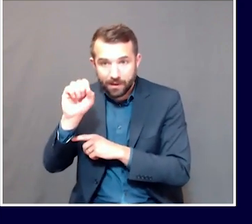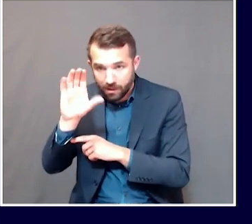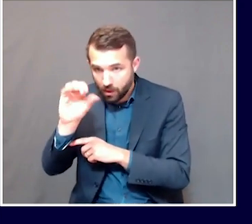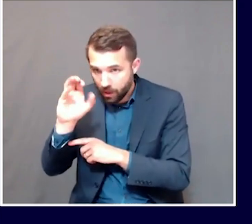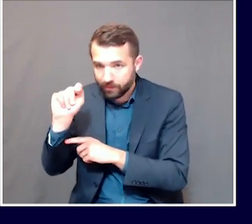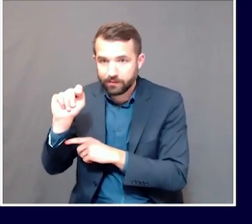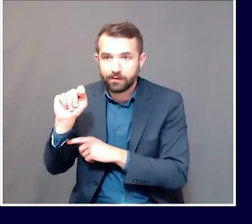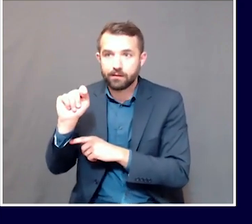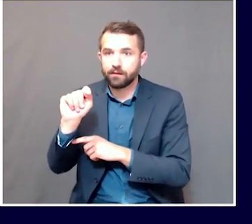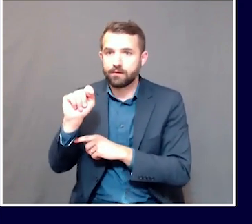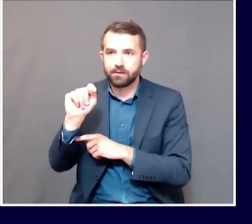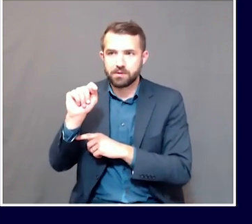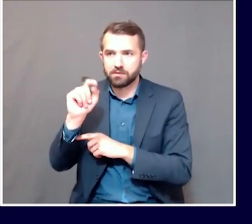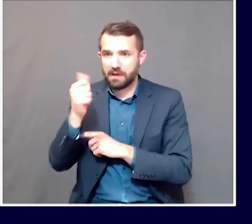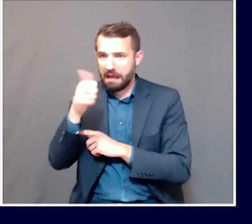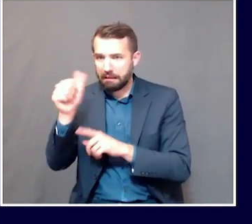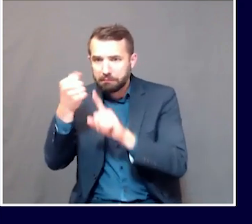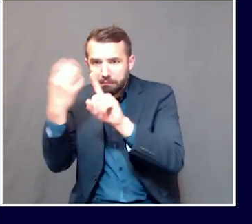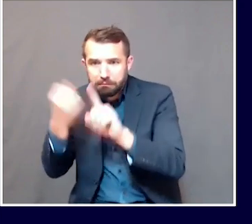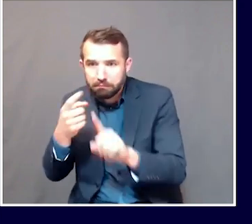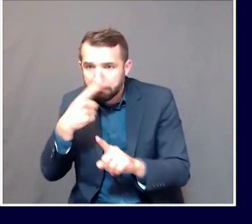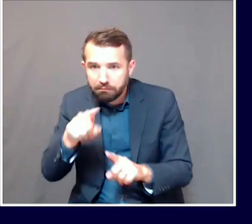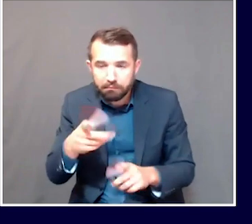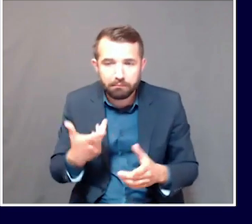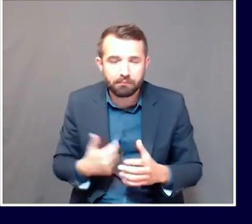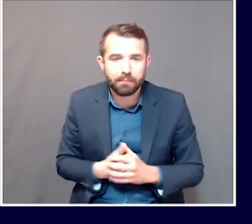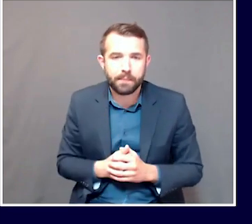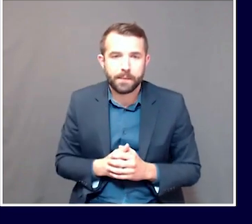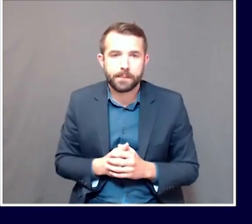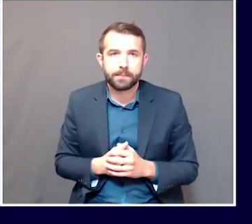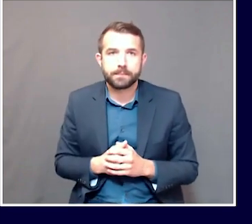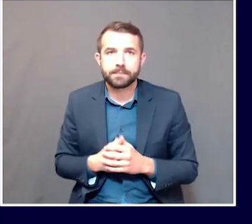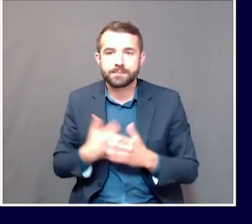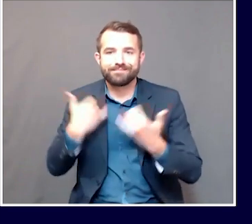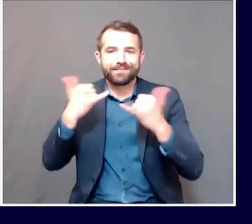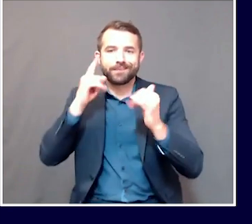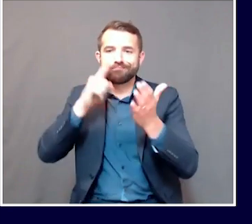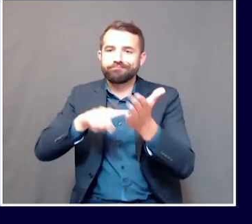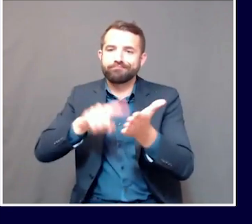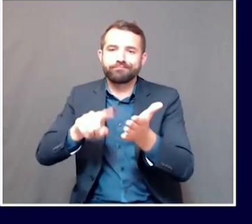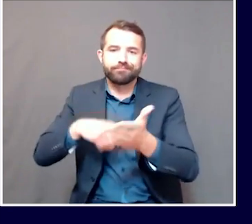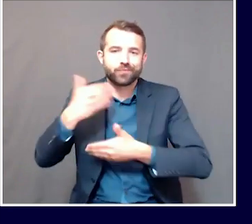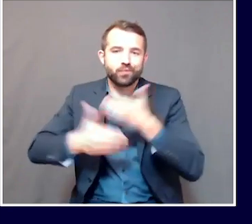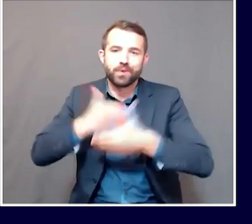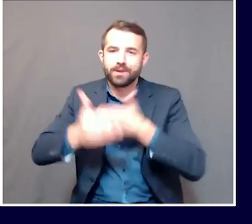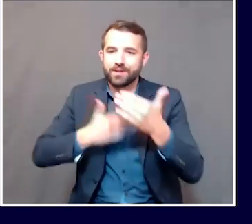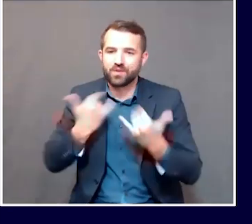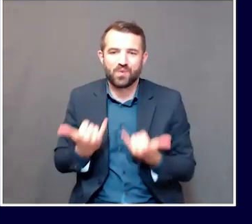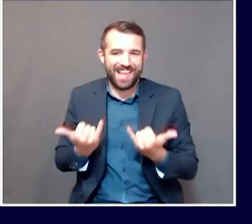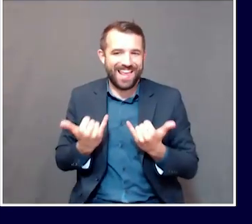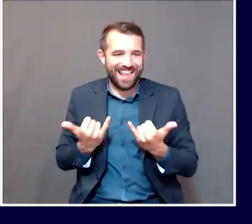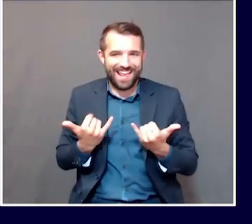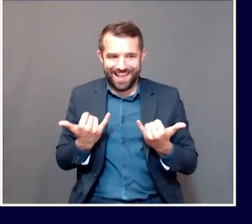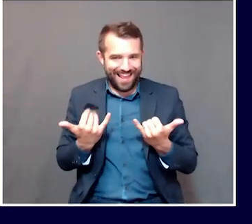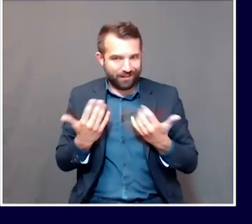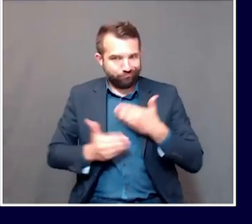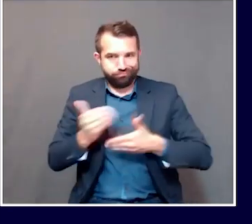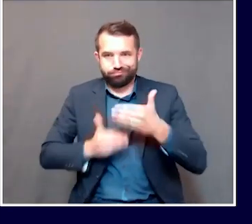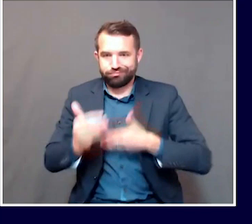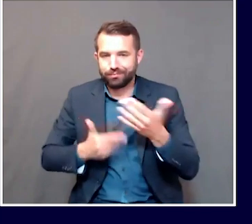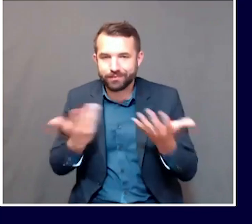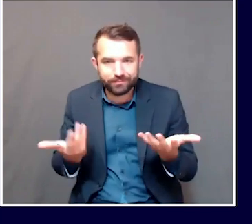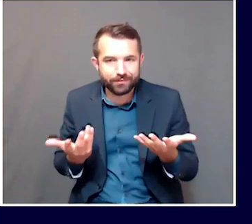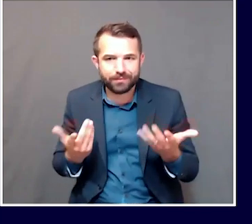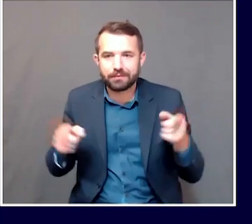might be going on there? Yeah, Kevin, that investigation is literally underway as we speak. As I noted with Steve,